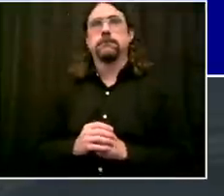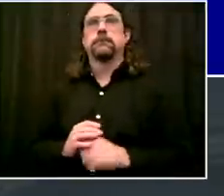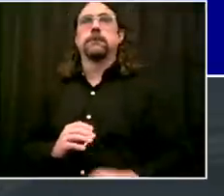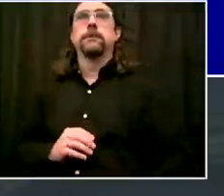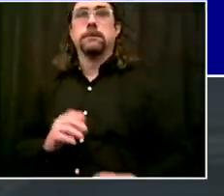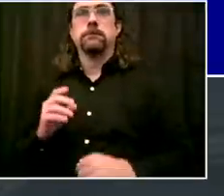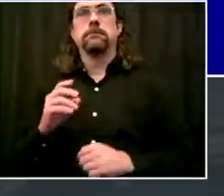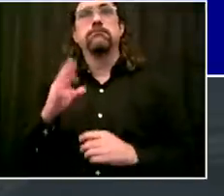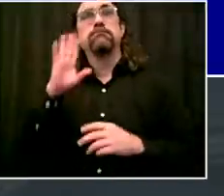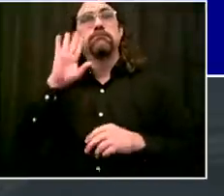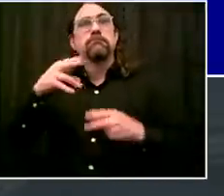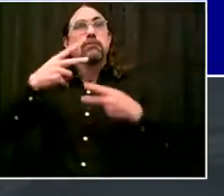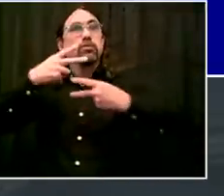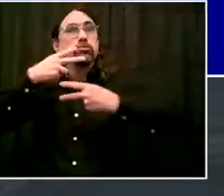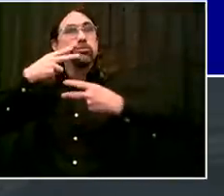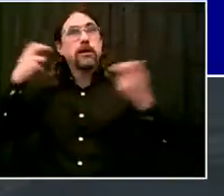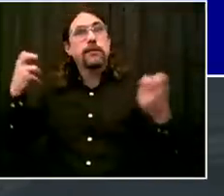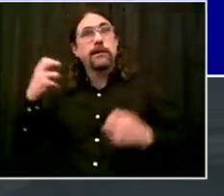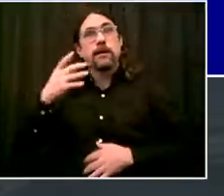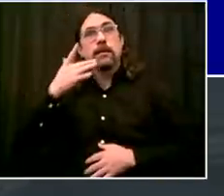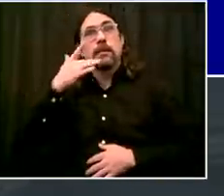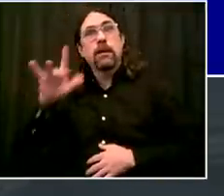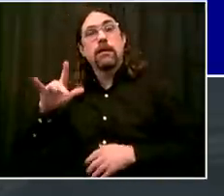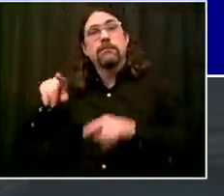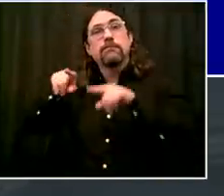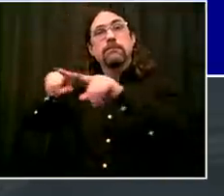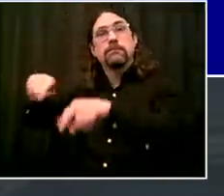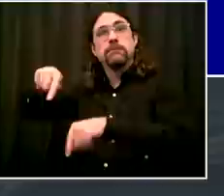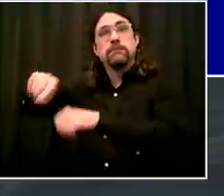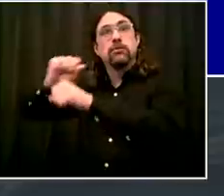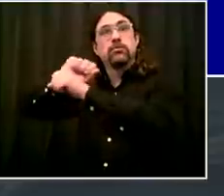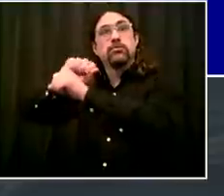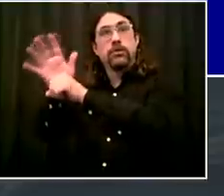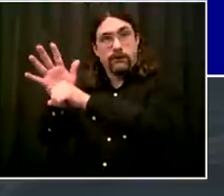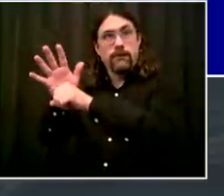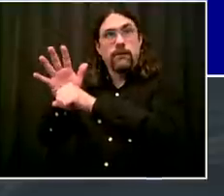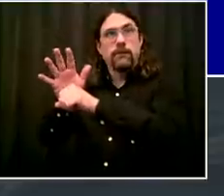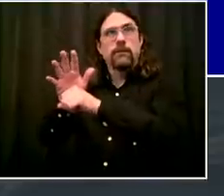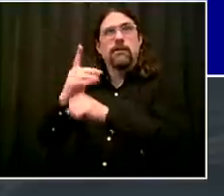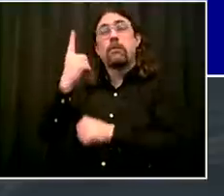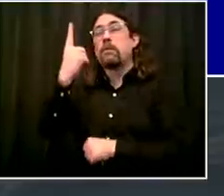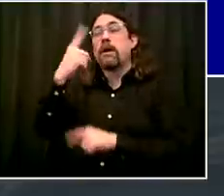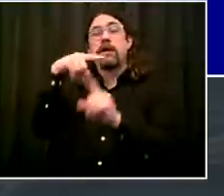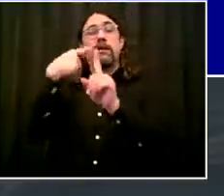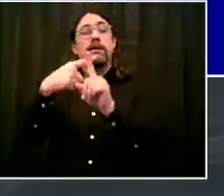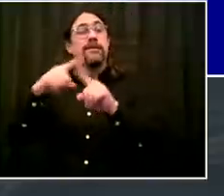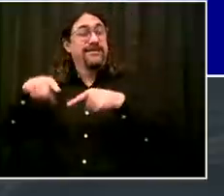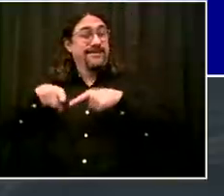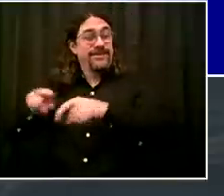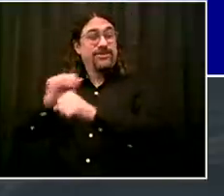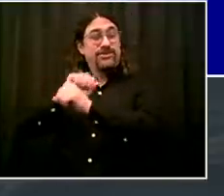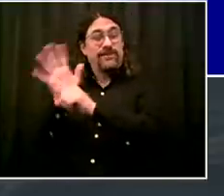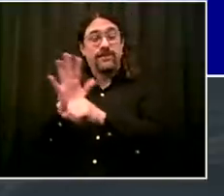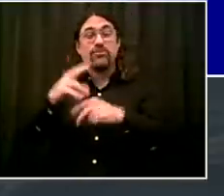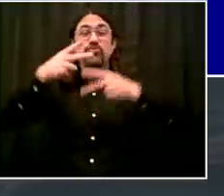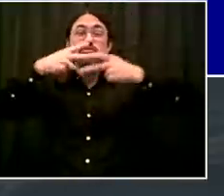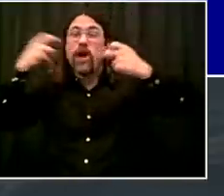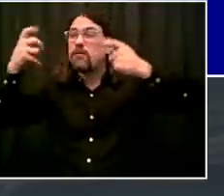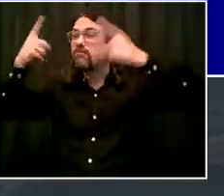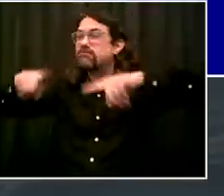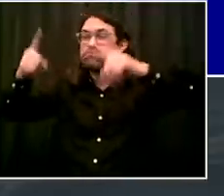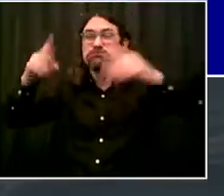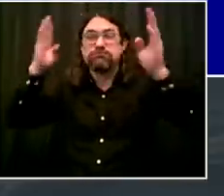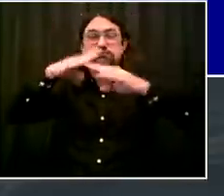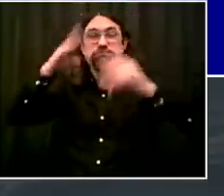direction. We saw less crime. But we know as things get even begin to get back to normal and as the weather gets